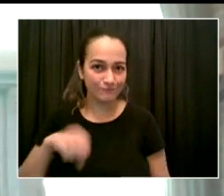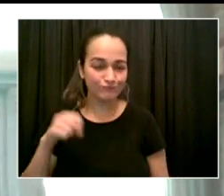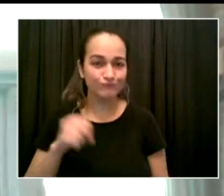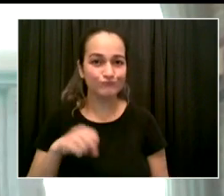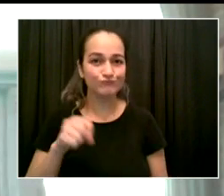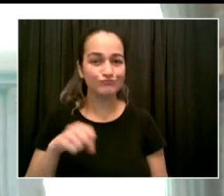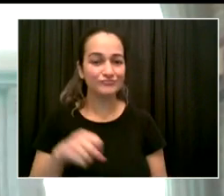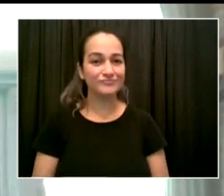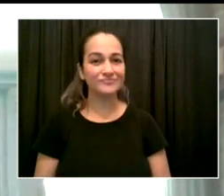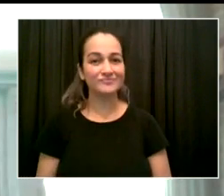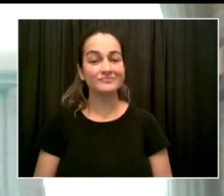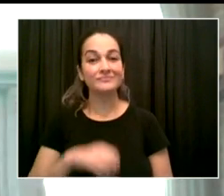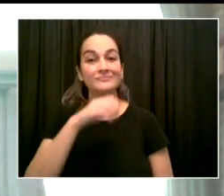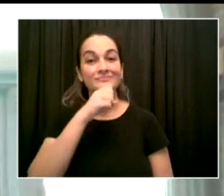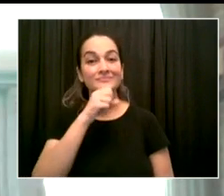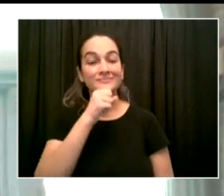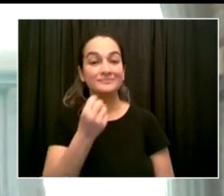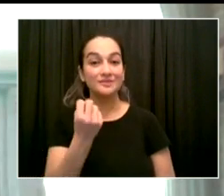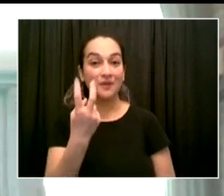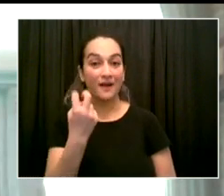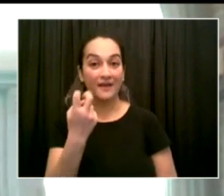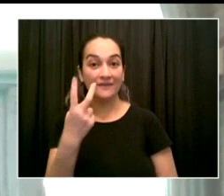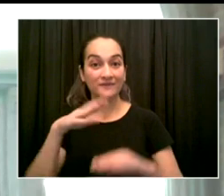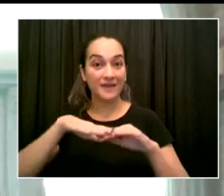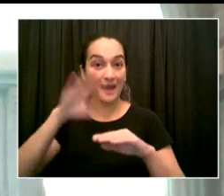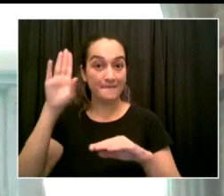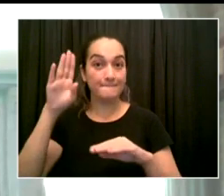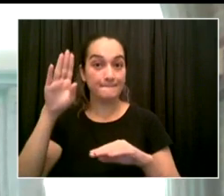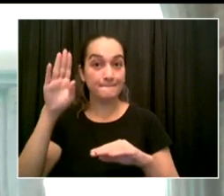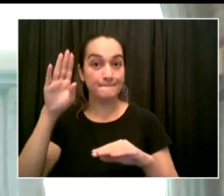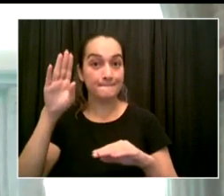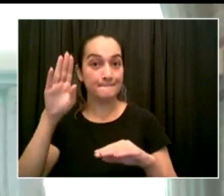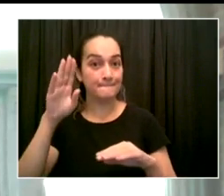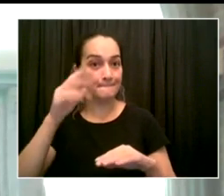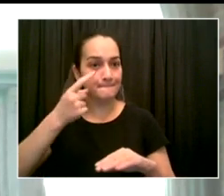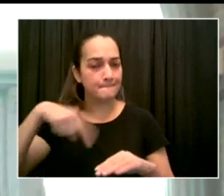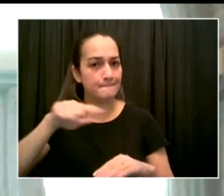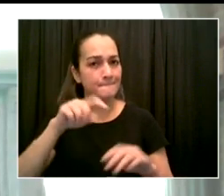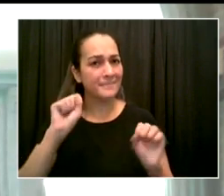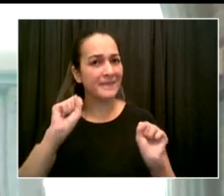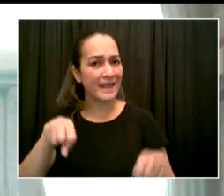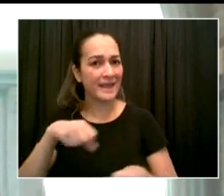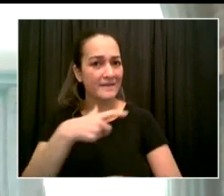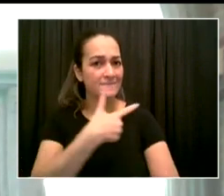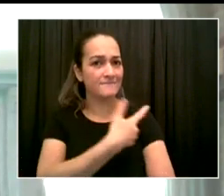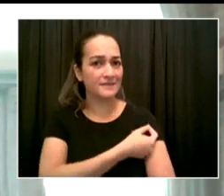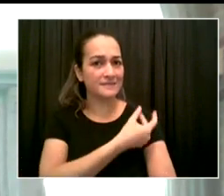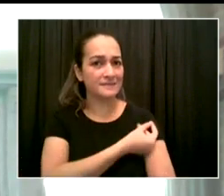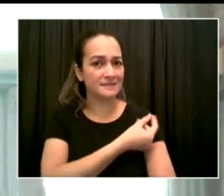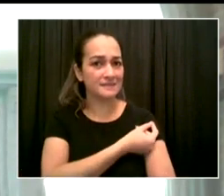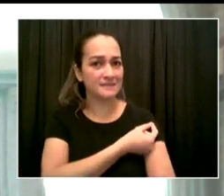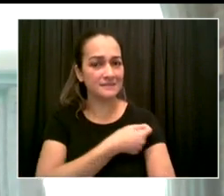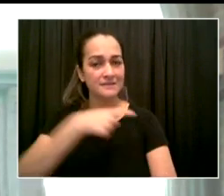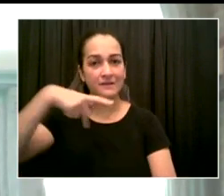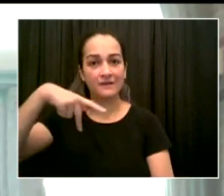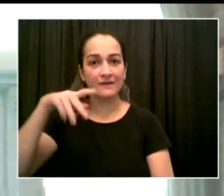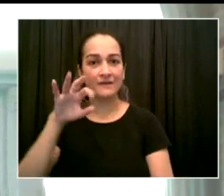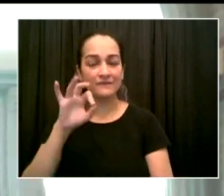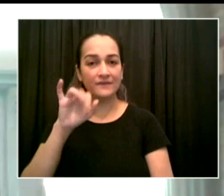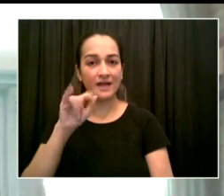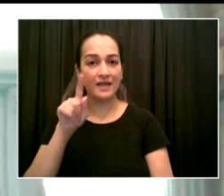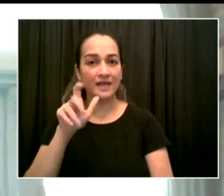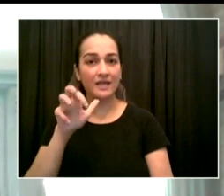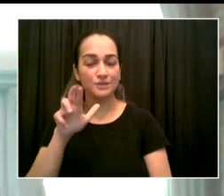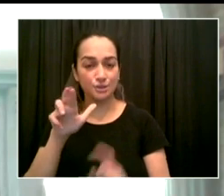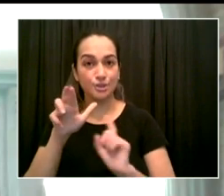vaccine, and 66% of New Yorkers are already vaccinated. Prevention begins at the school door